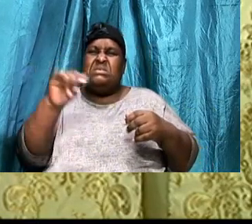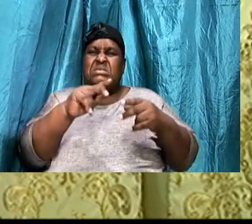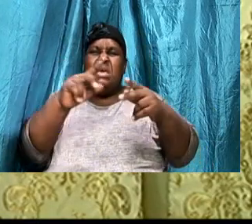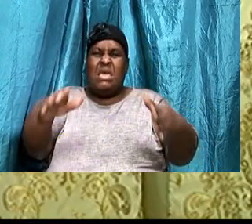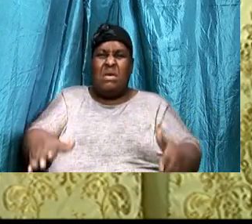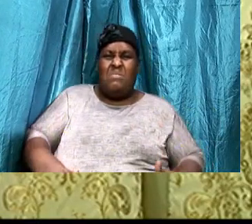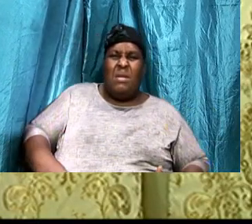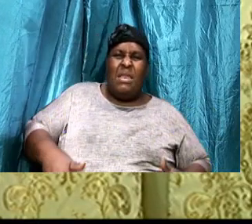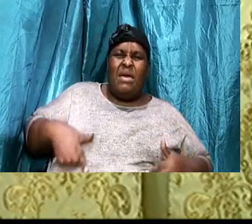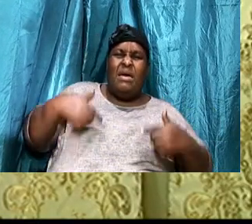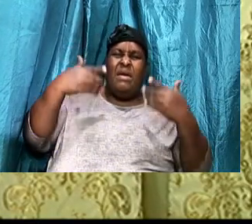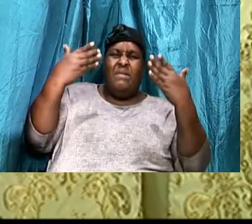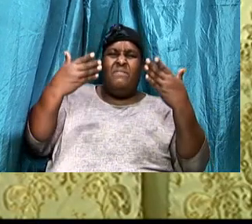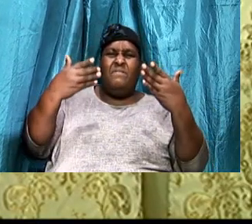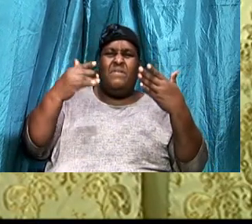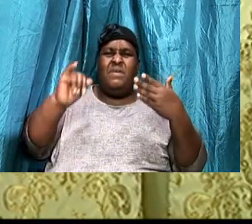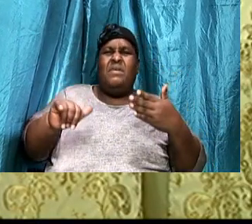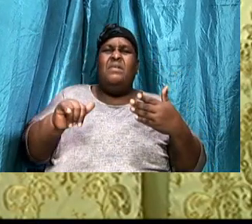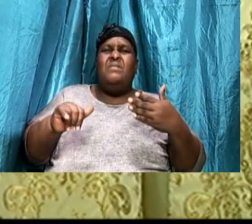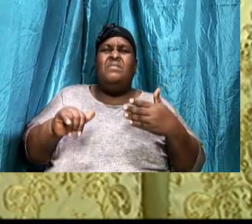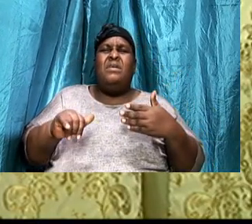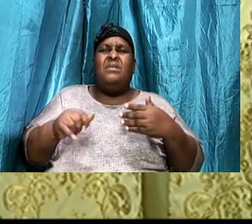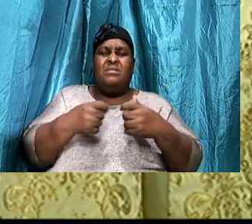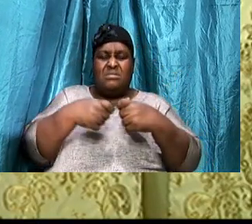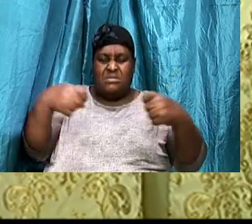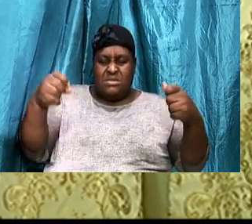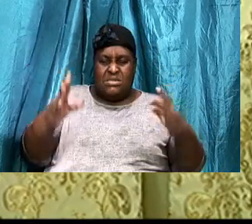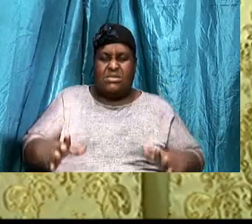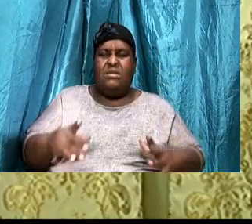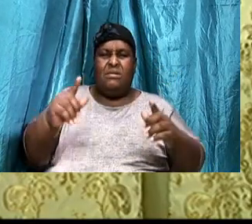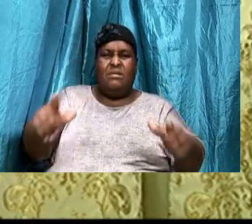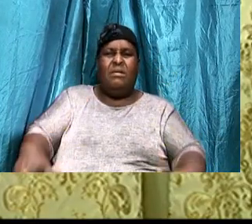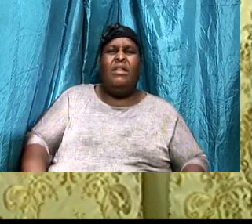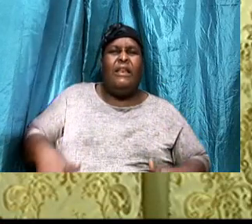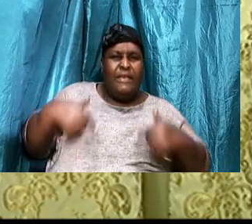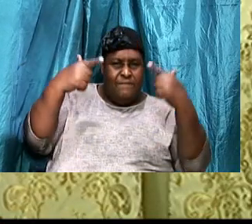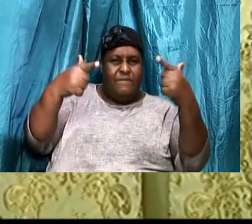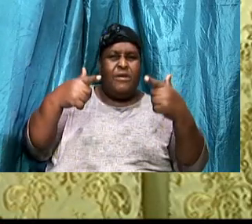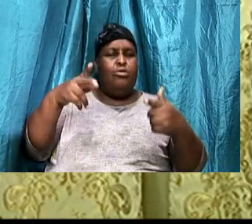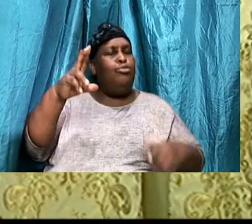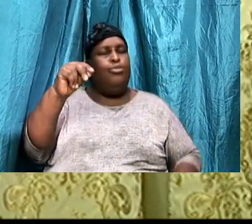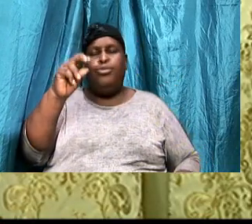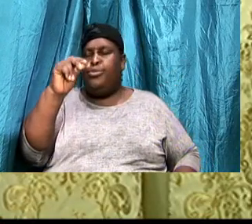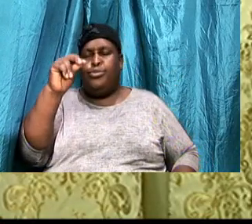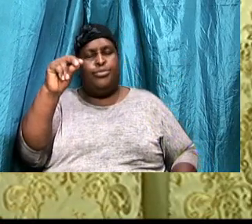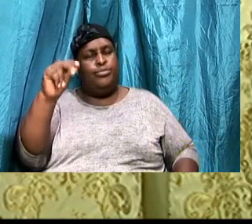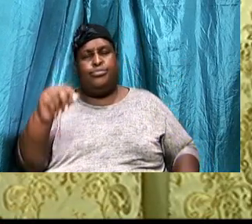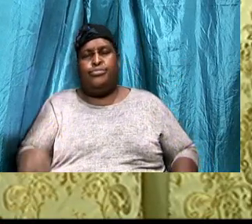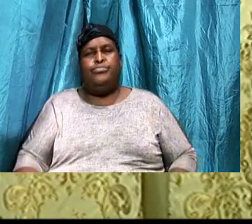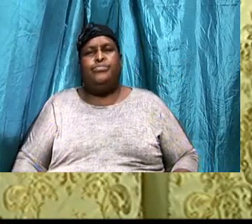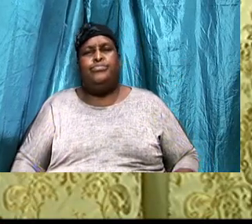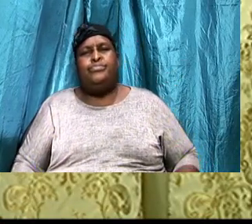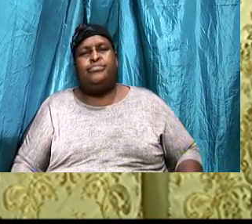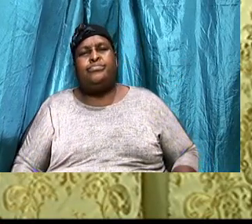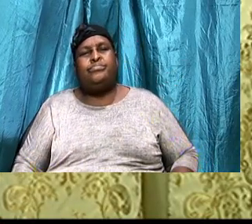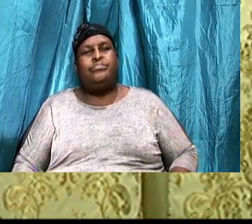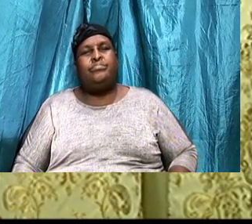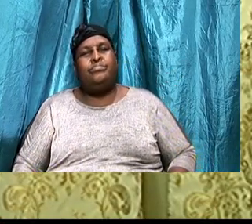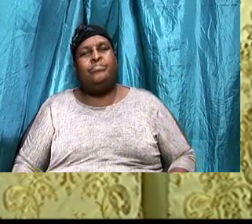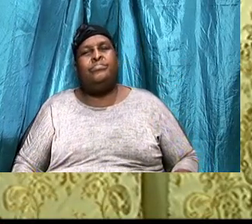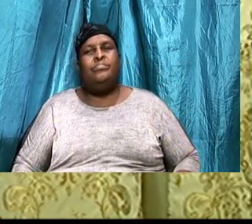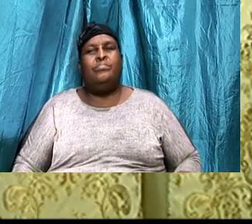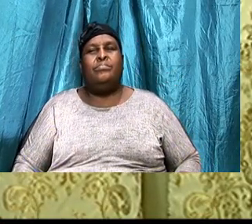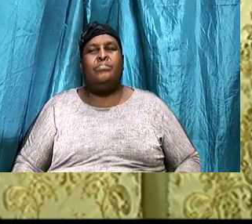Are living, Being the temple of God, I cannot be living, The life, That